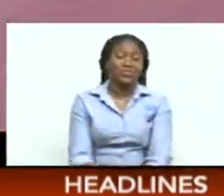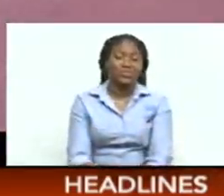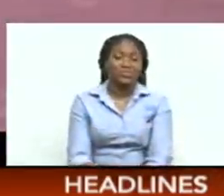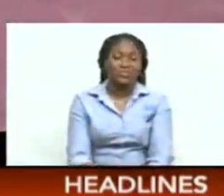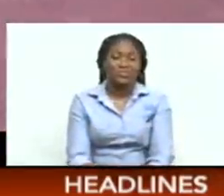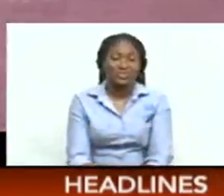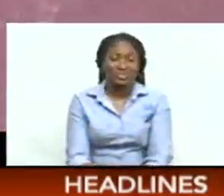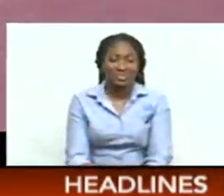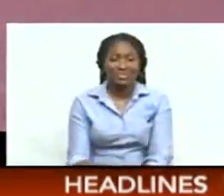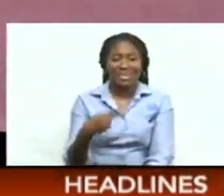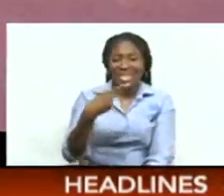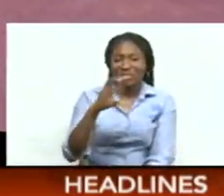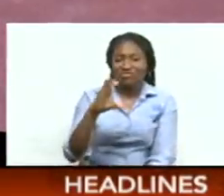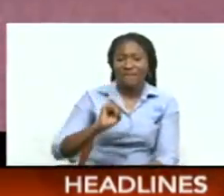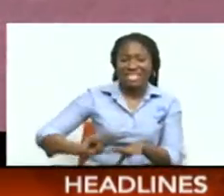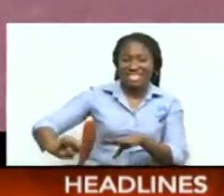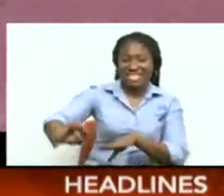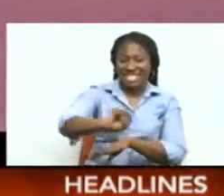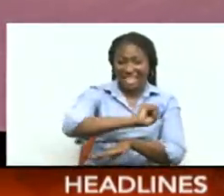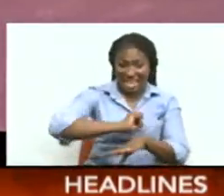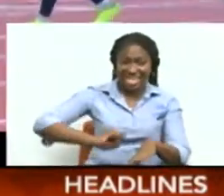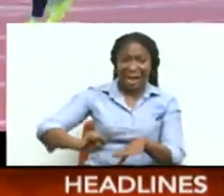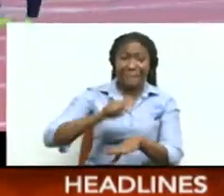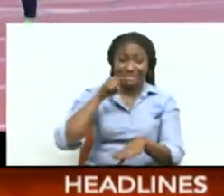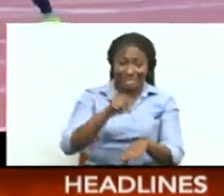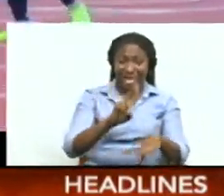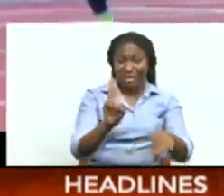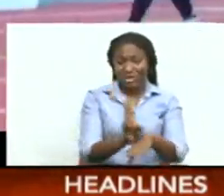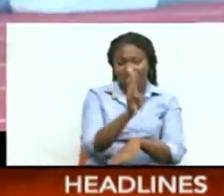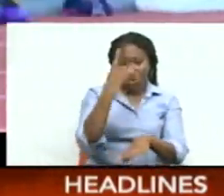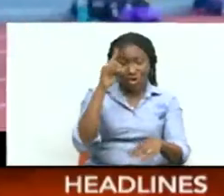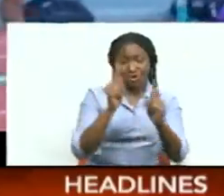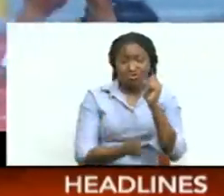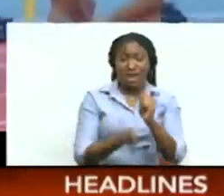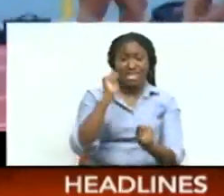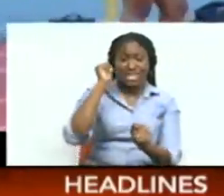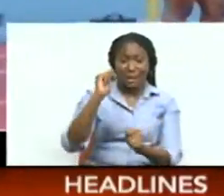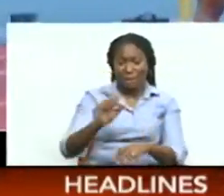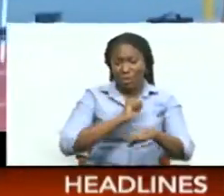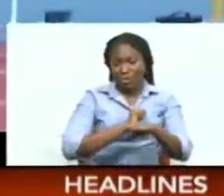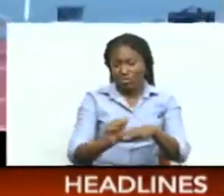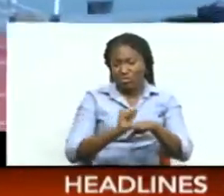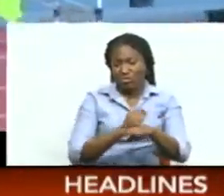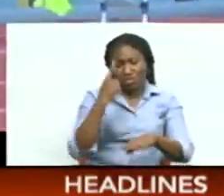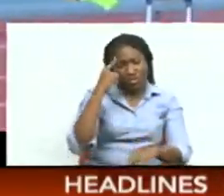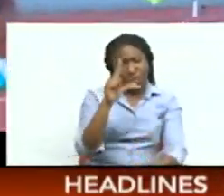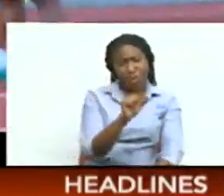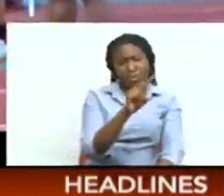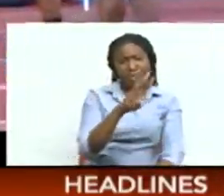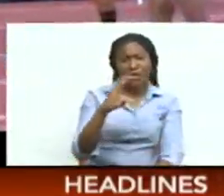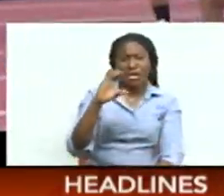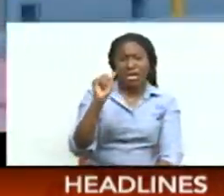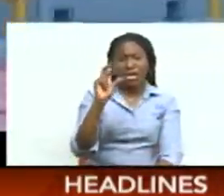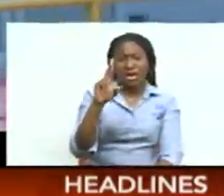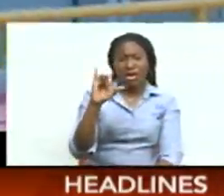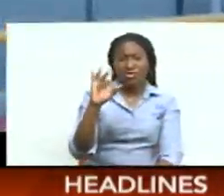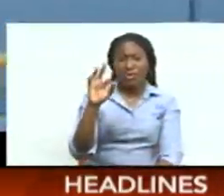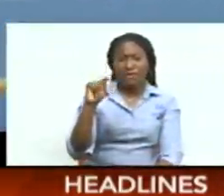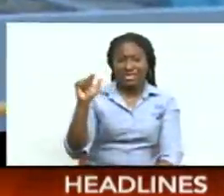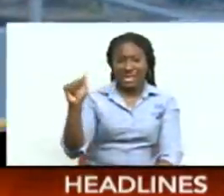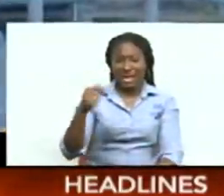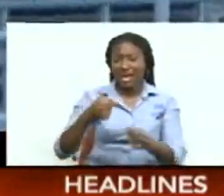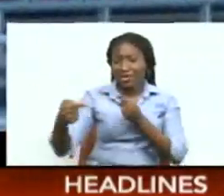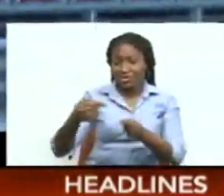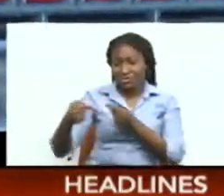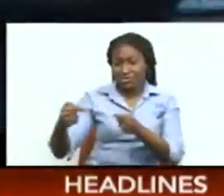The Haysley Crawford Stadium has been ground zero in Trinidad and Tobago's impending 2024 Carifta Games excursion Everywhere